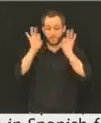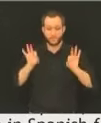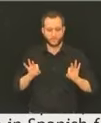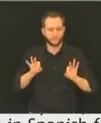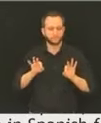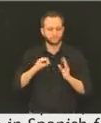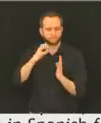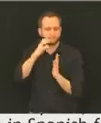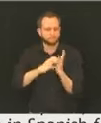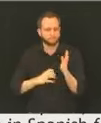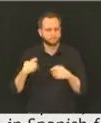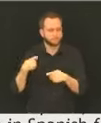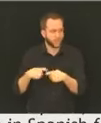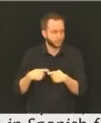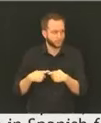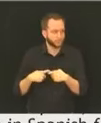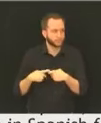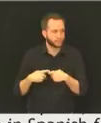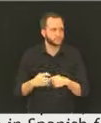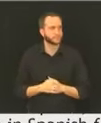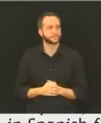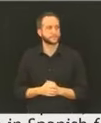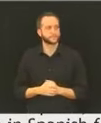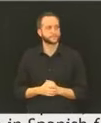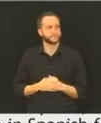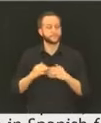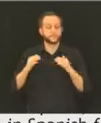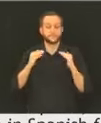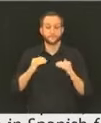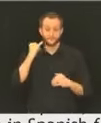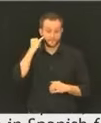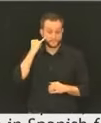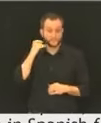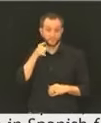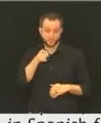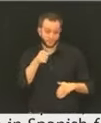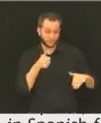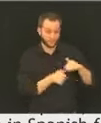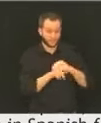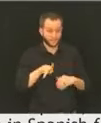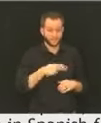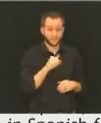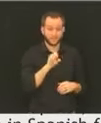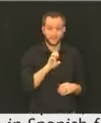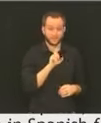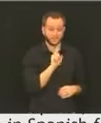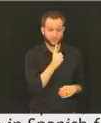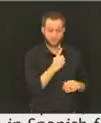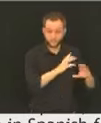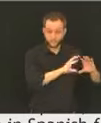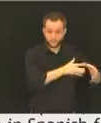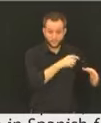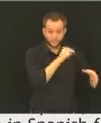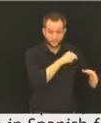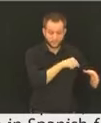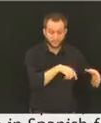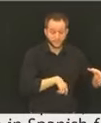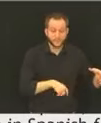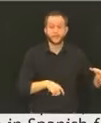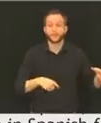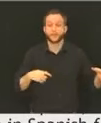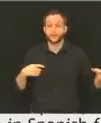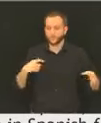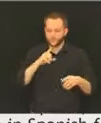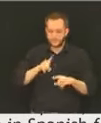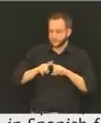in completing the form. If you are in phase one, based on the total number of doses that's available each week, we